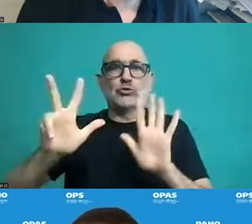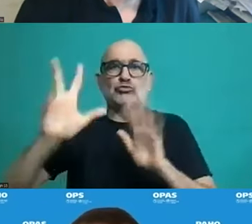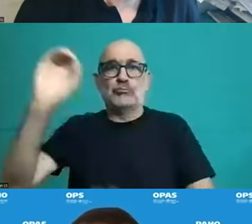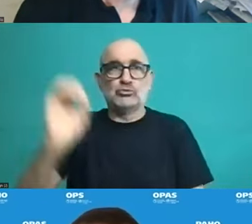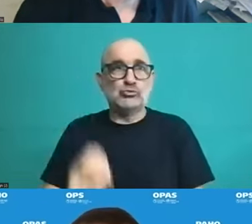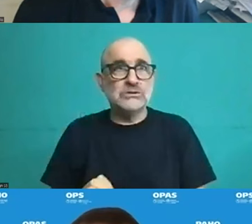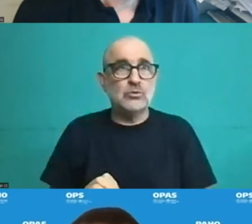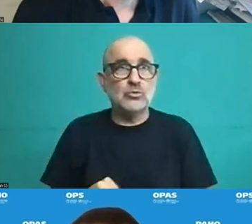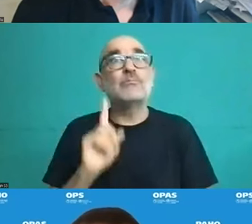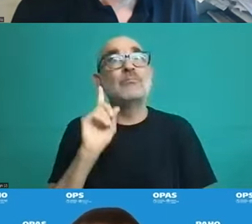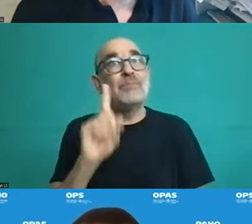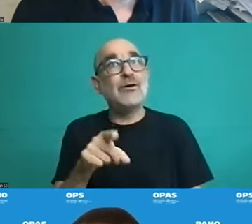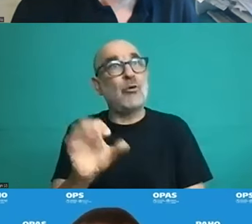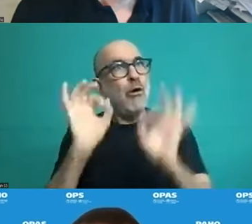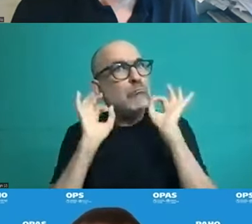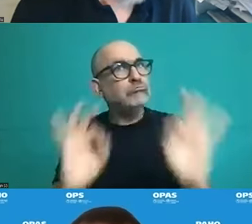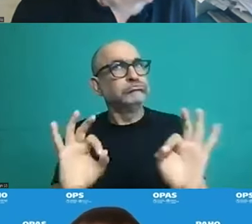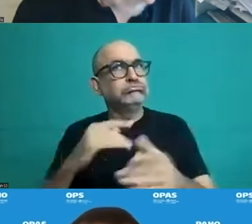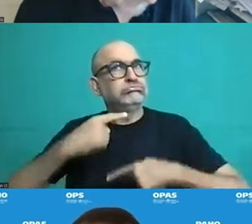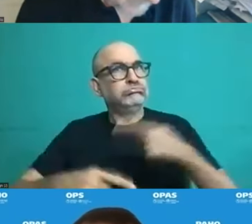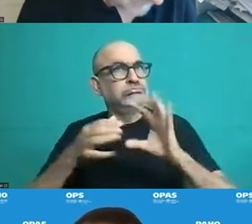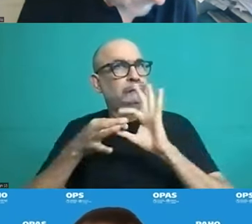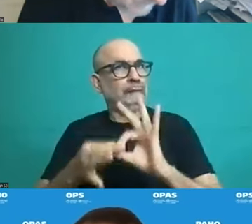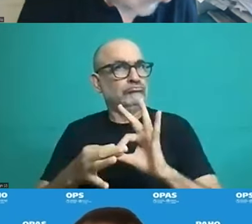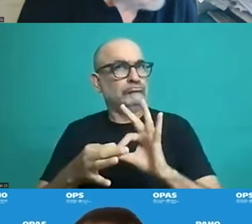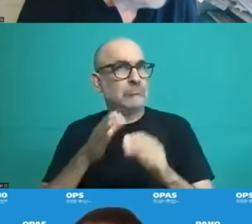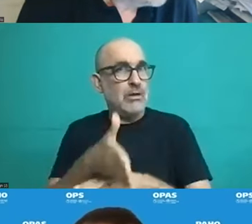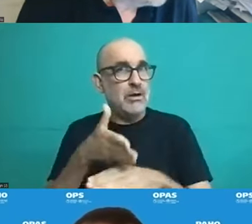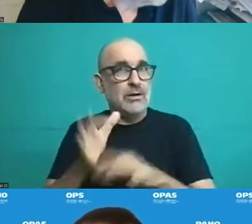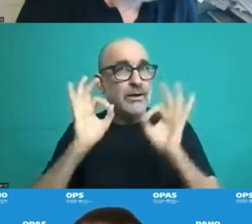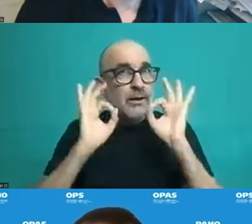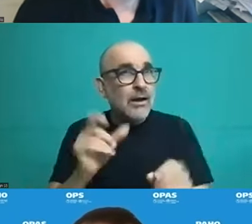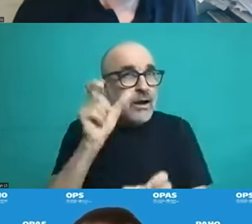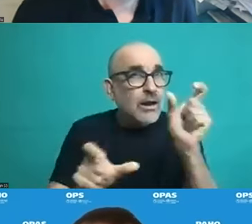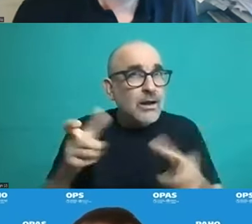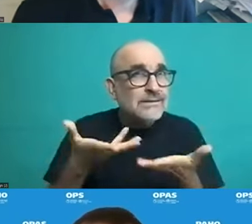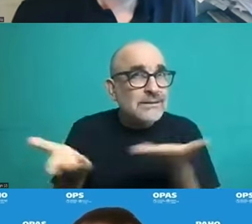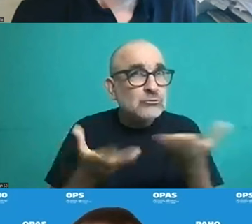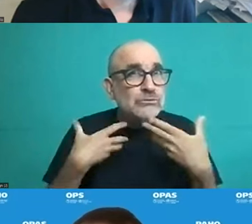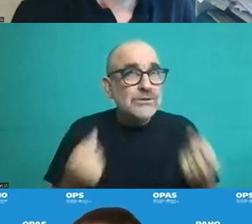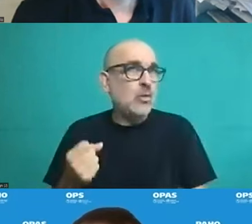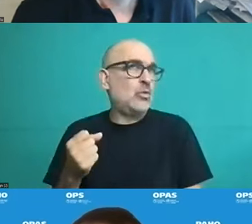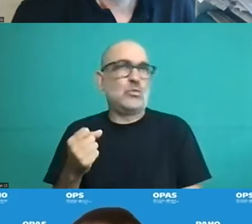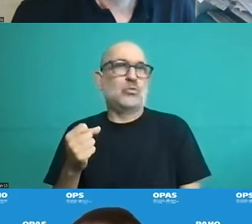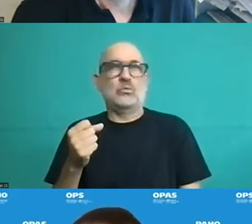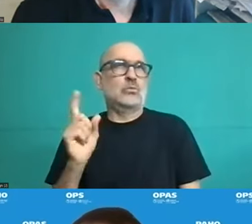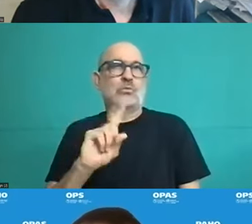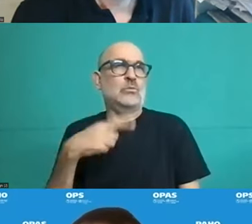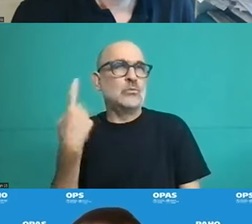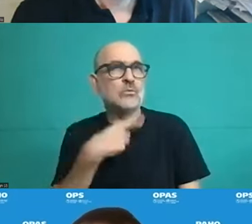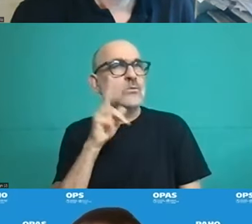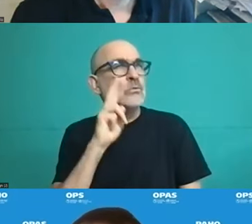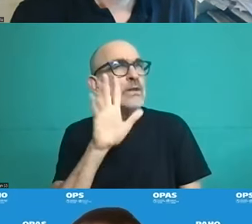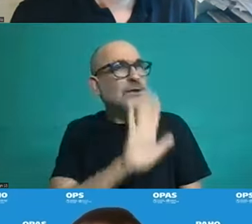complaints before the health regulatory agency from the citizens to exercise their